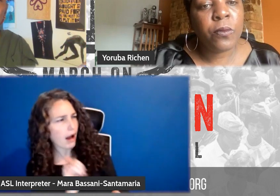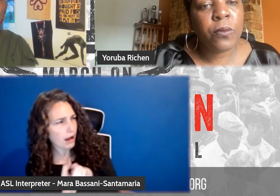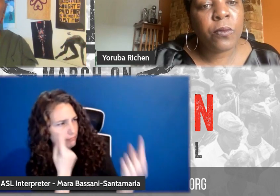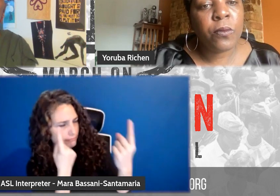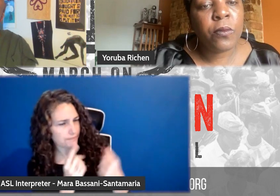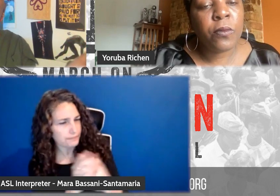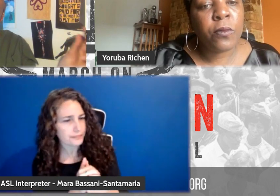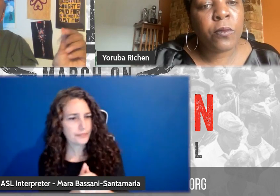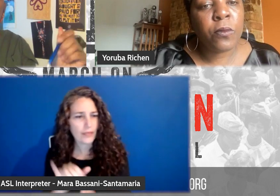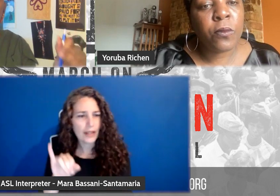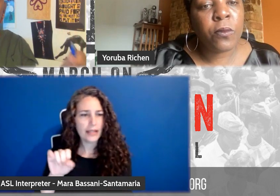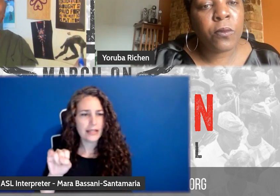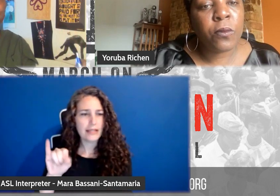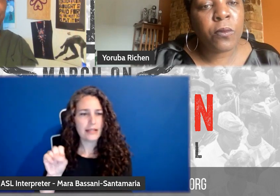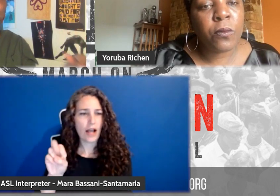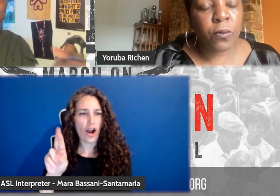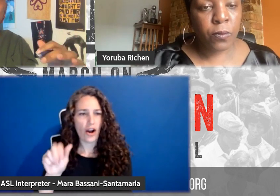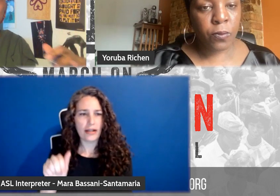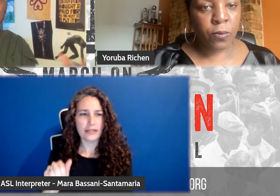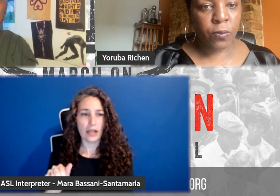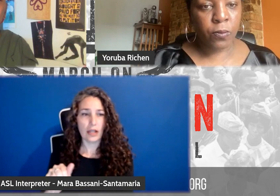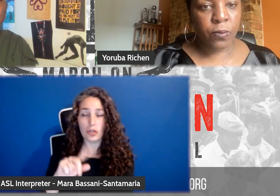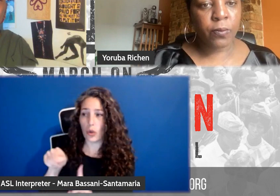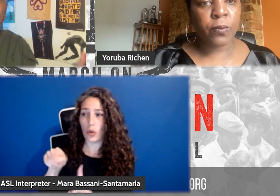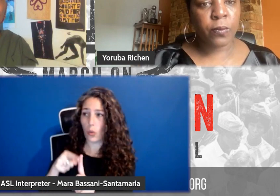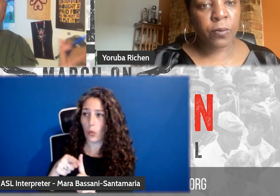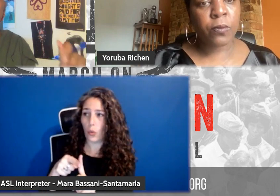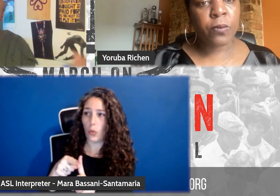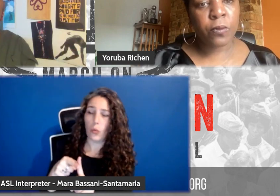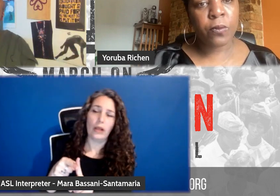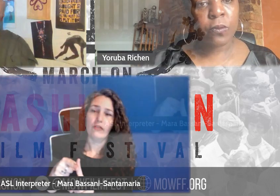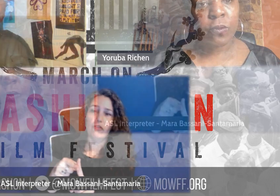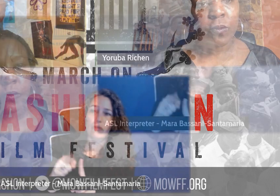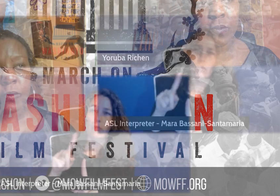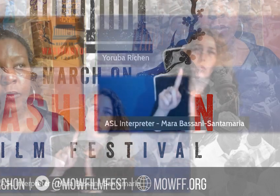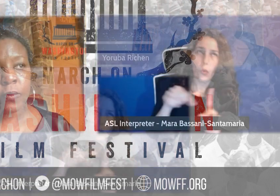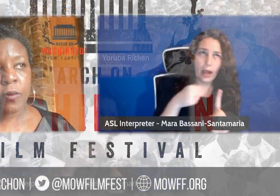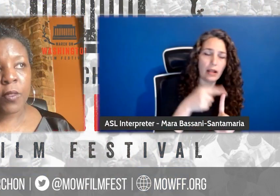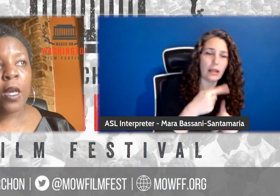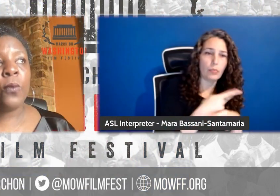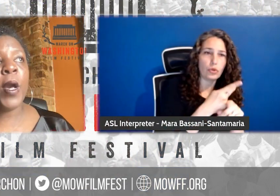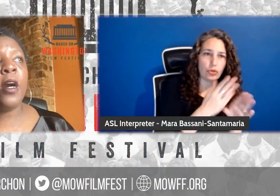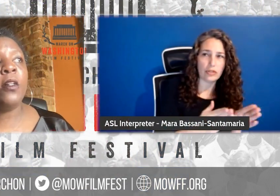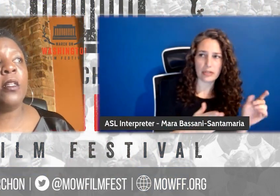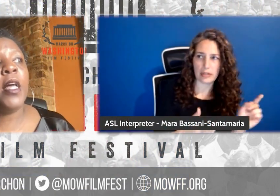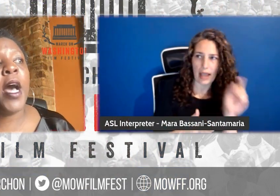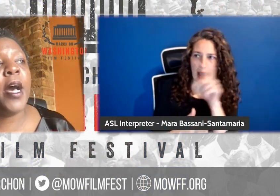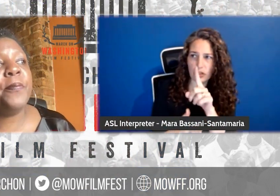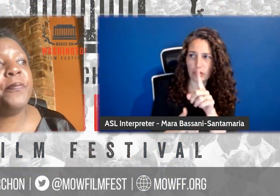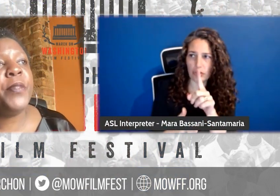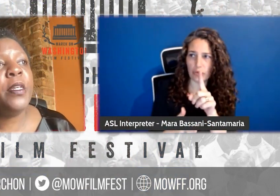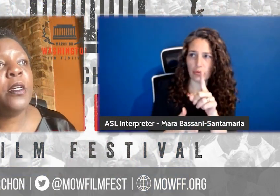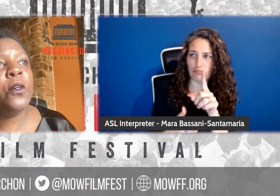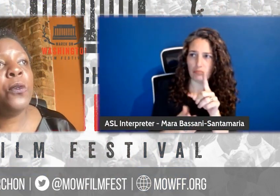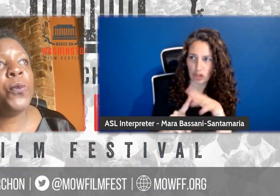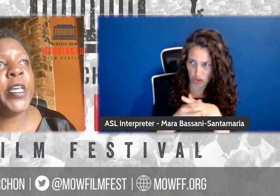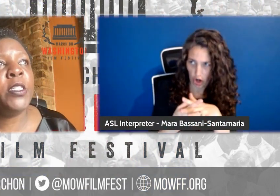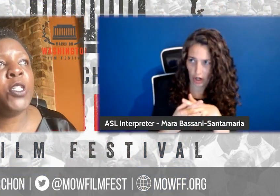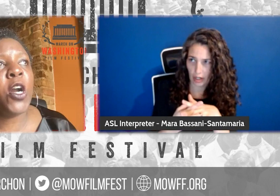to when the film was done, how much time? Well, um,